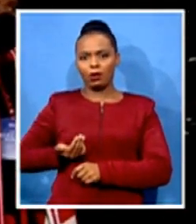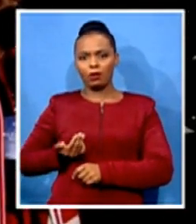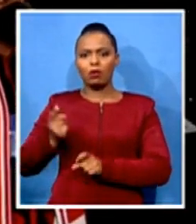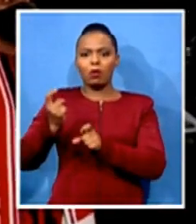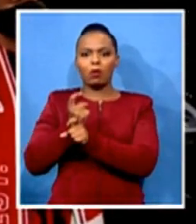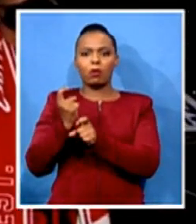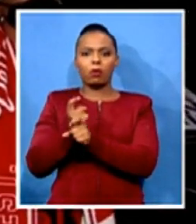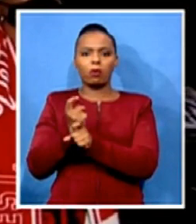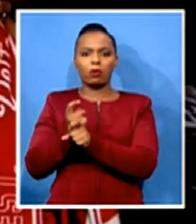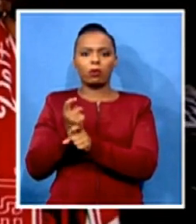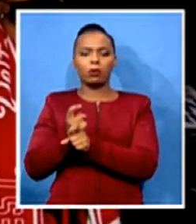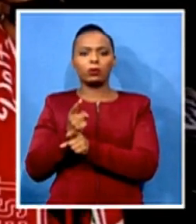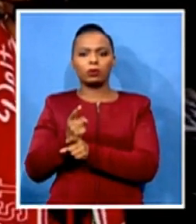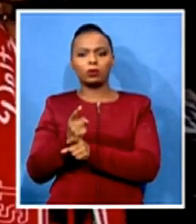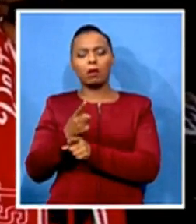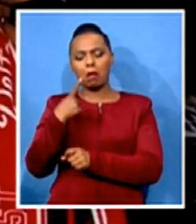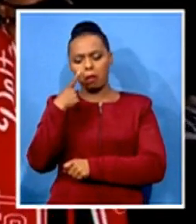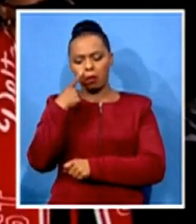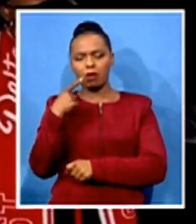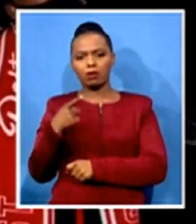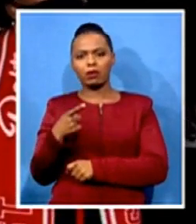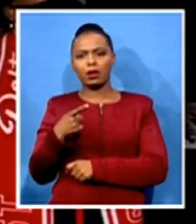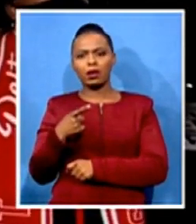they are the backbone of our democracy.